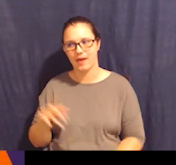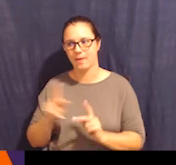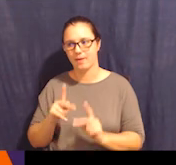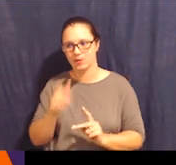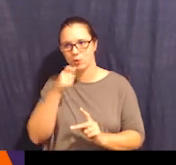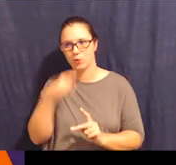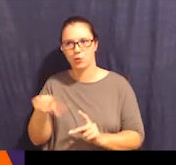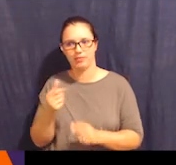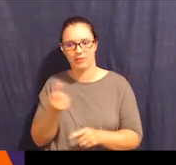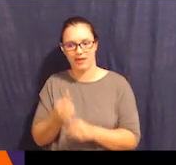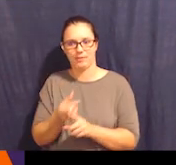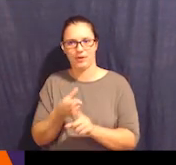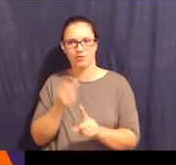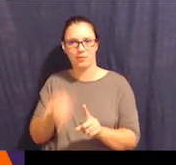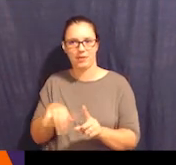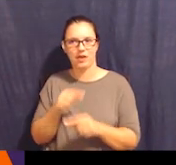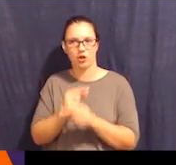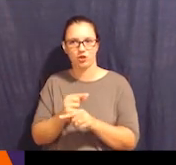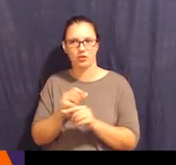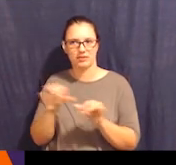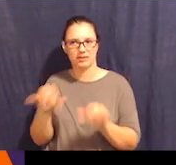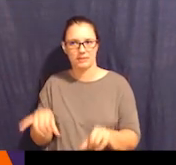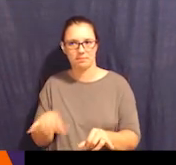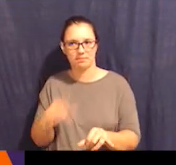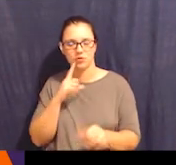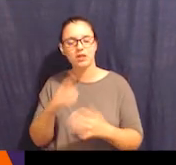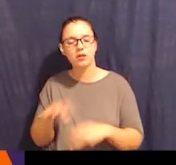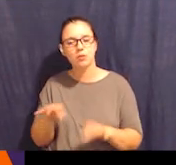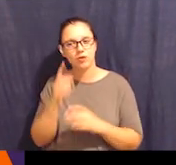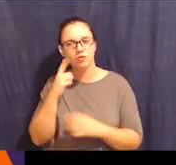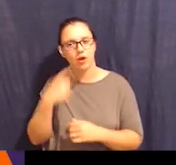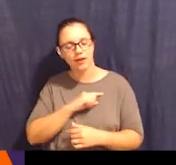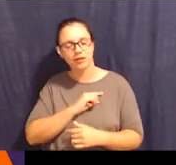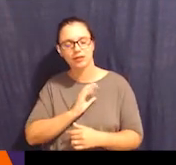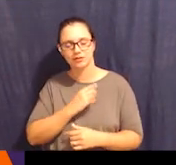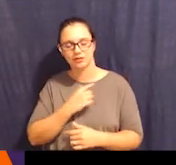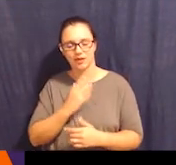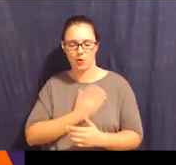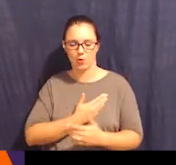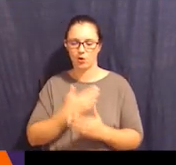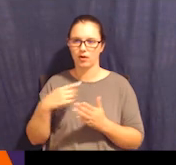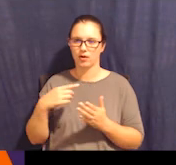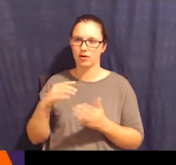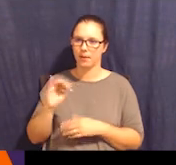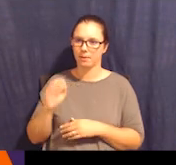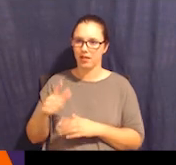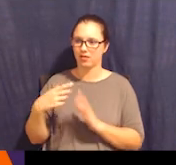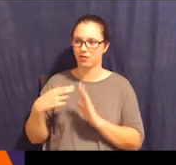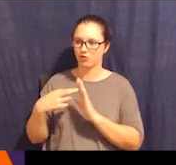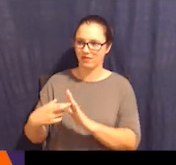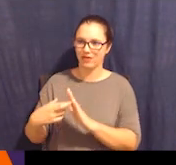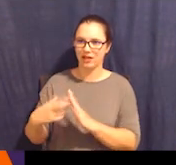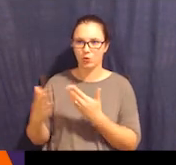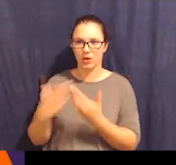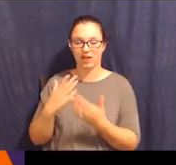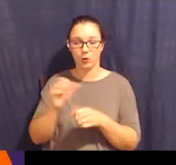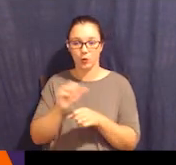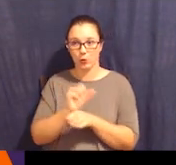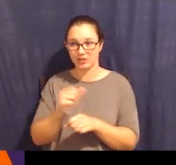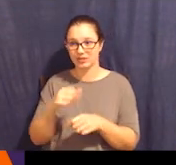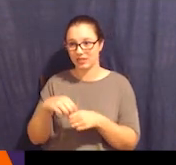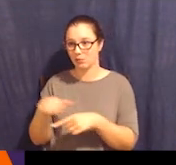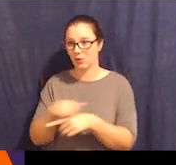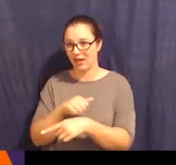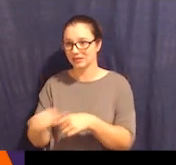that our bill really reflect what actually works in practice and addresses the concerns of people who've been through it. So we have